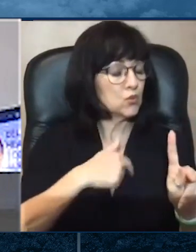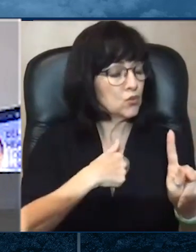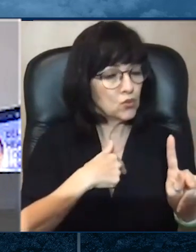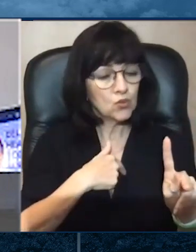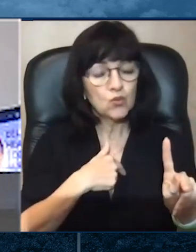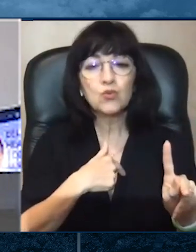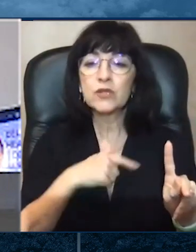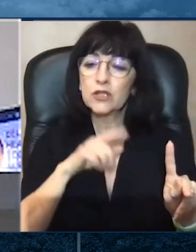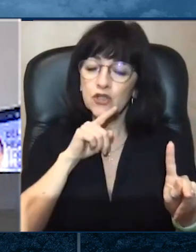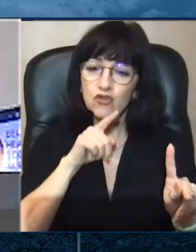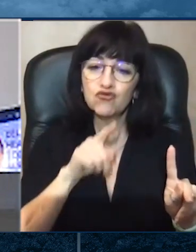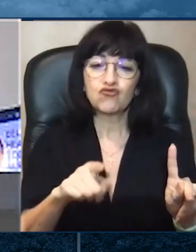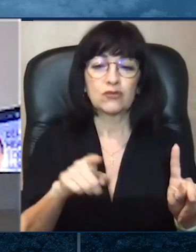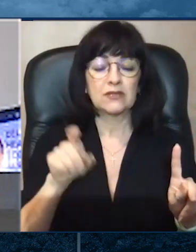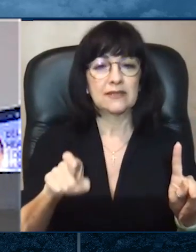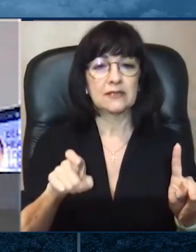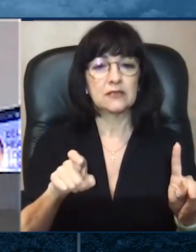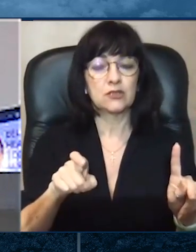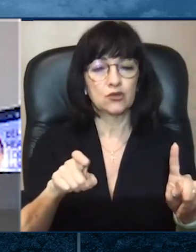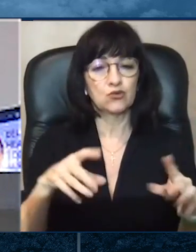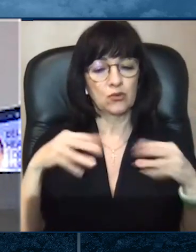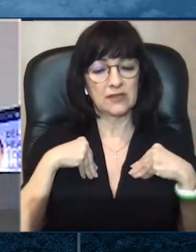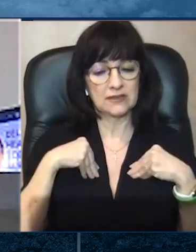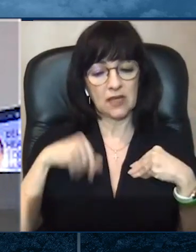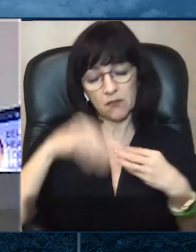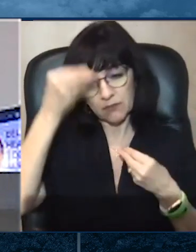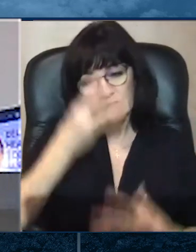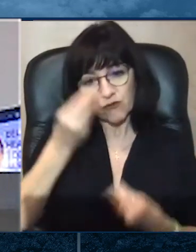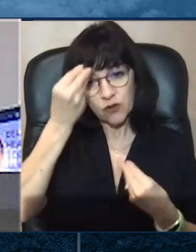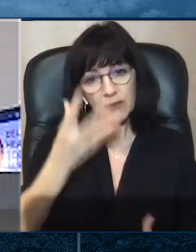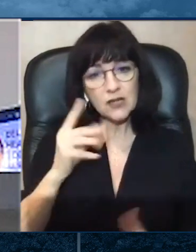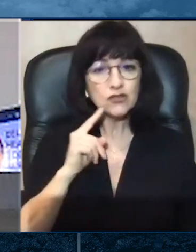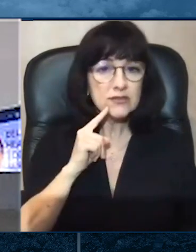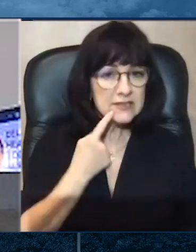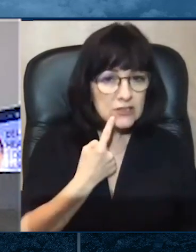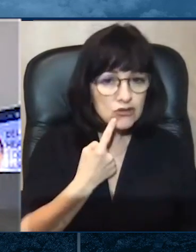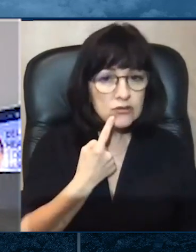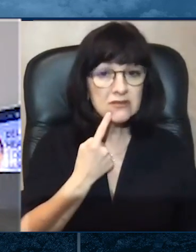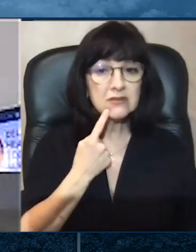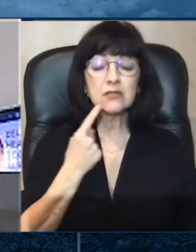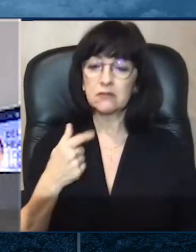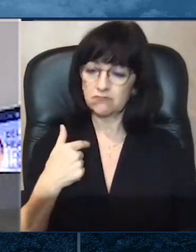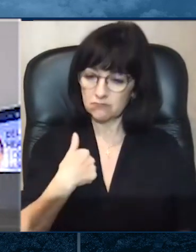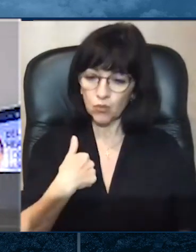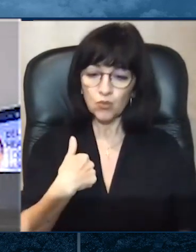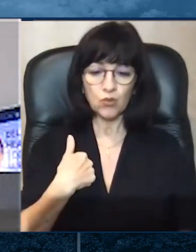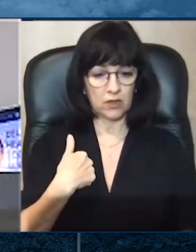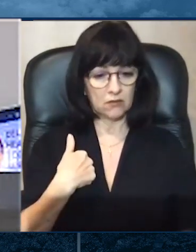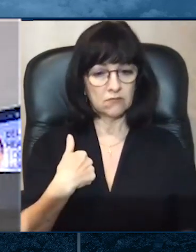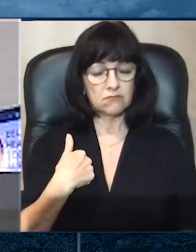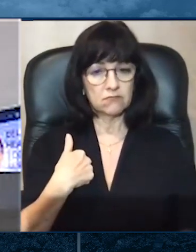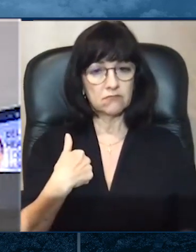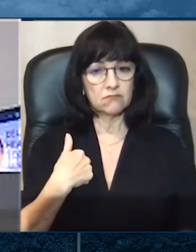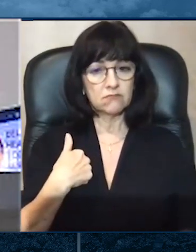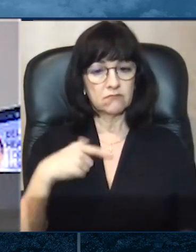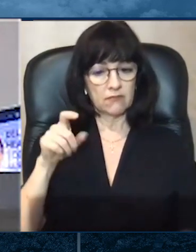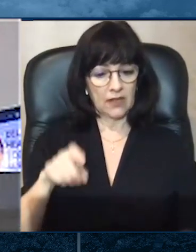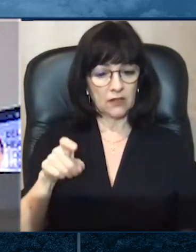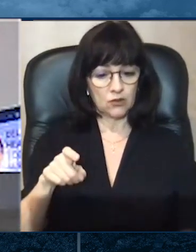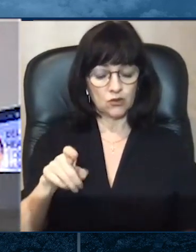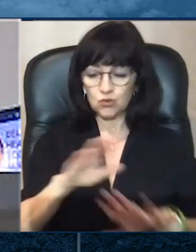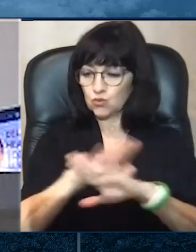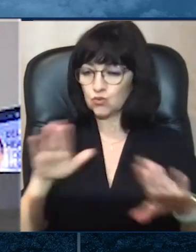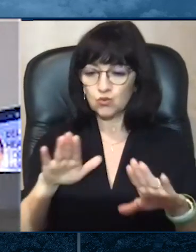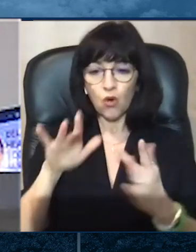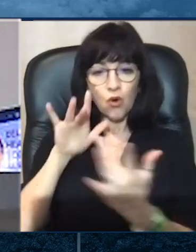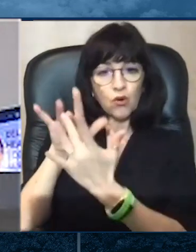todos nosotros debemos hacer contacto innecesario con otras personas. Continuar el